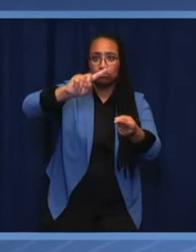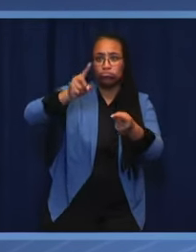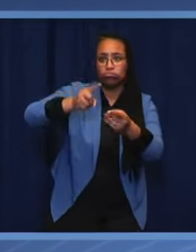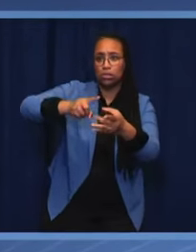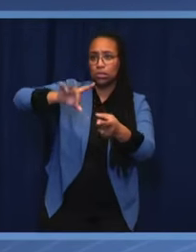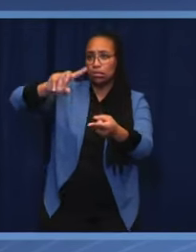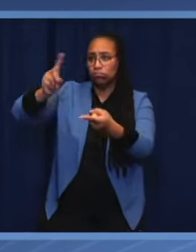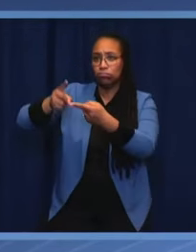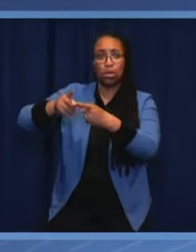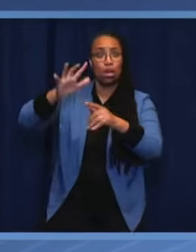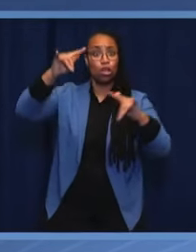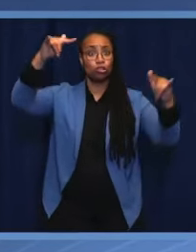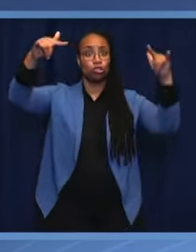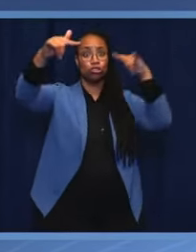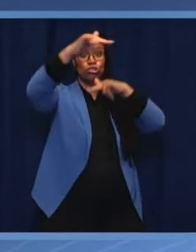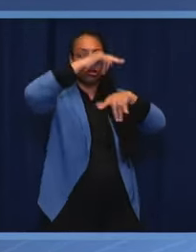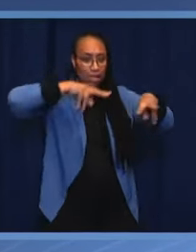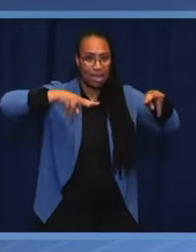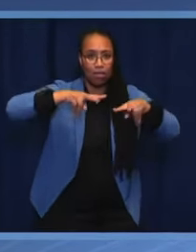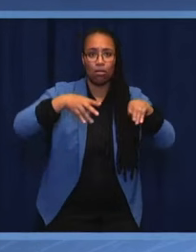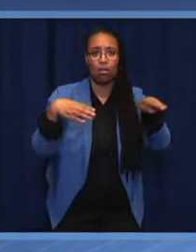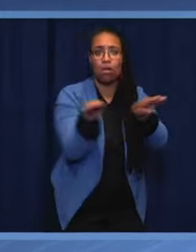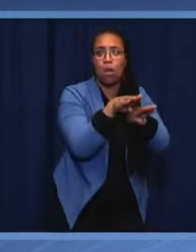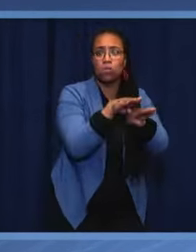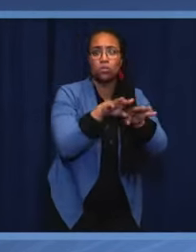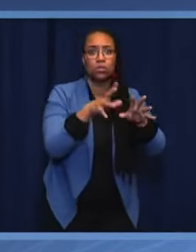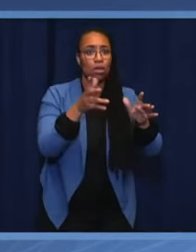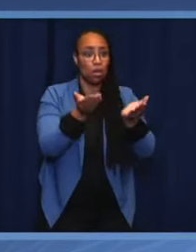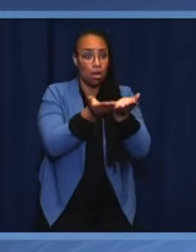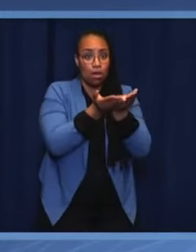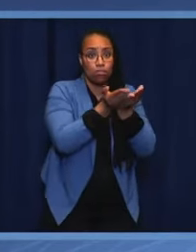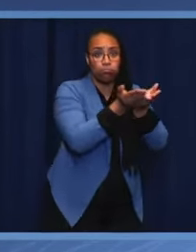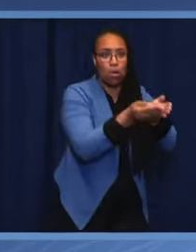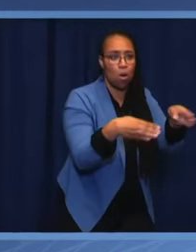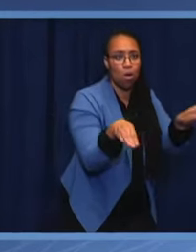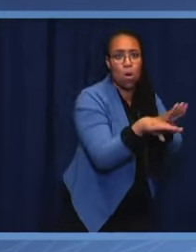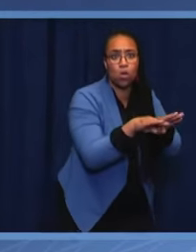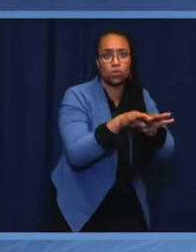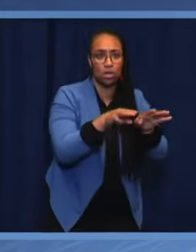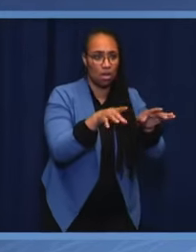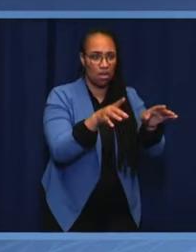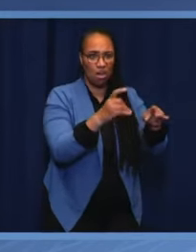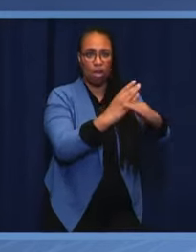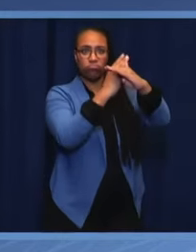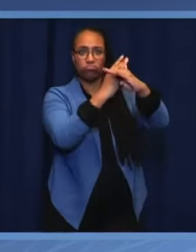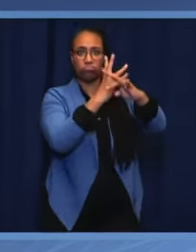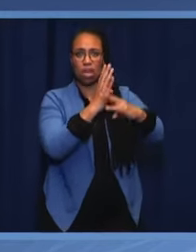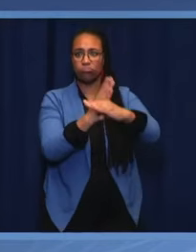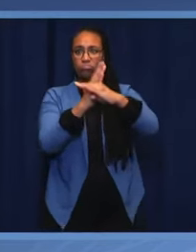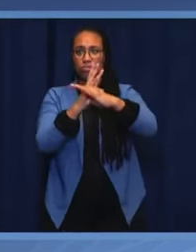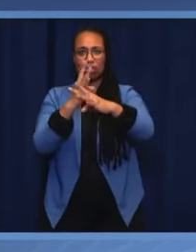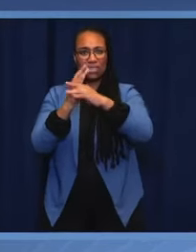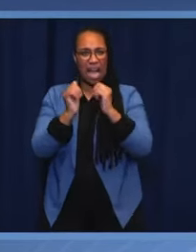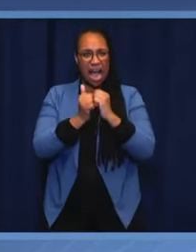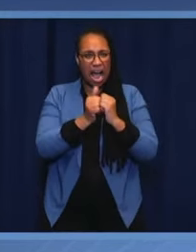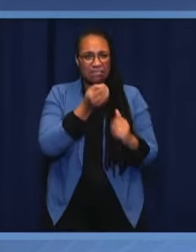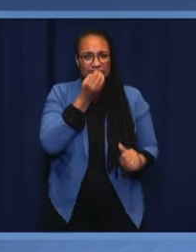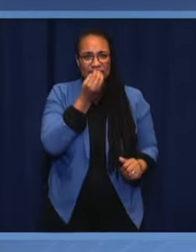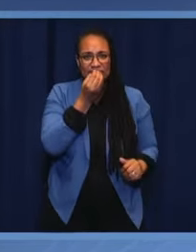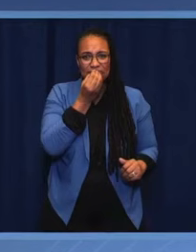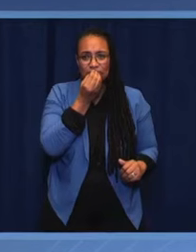it was our producers that allowed us to put quality food on our people's tables.